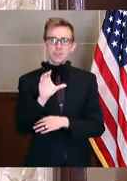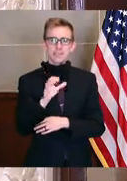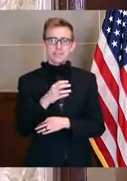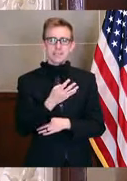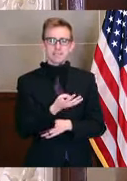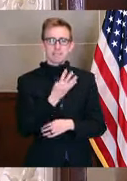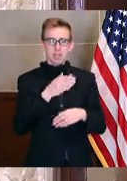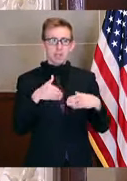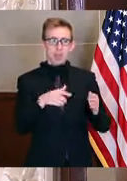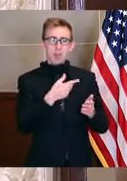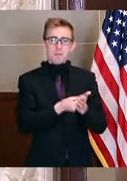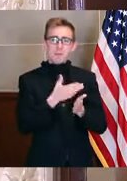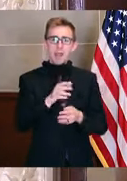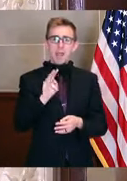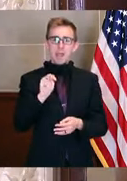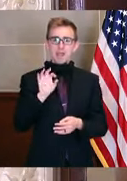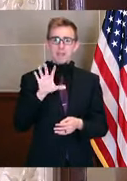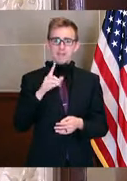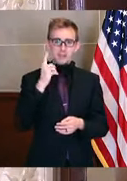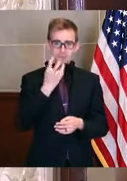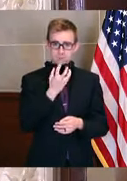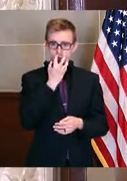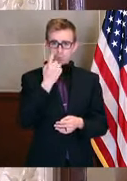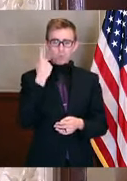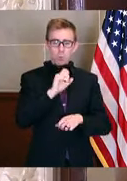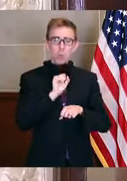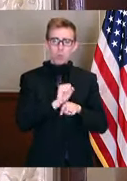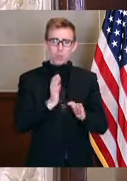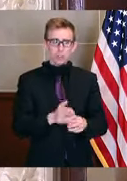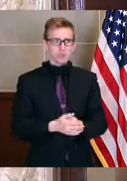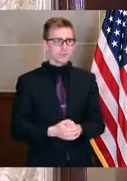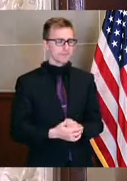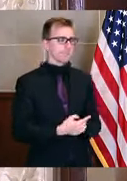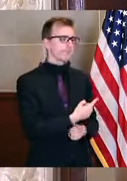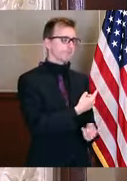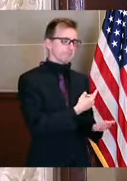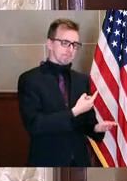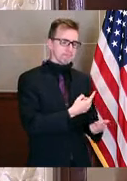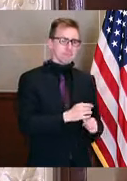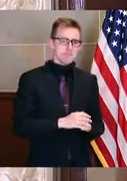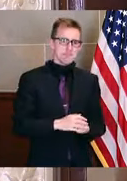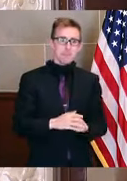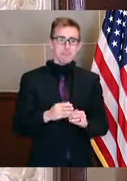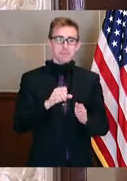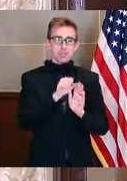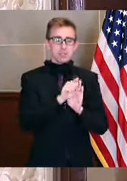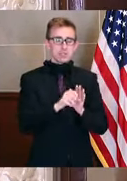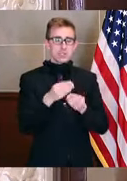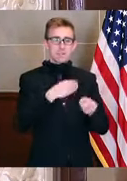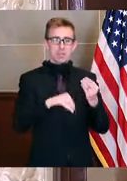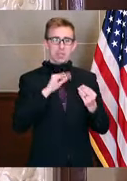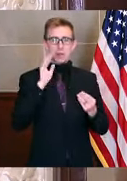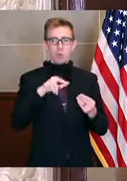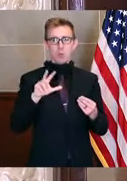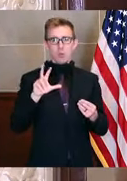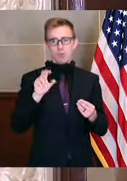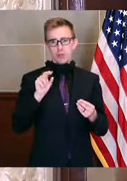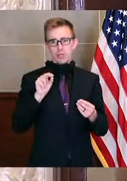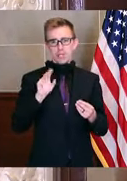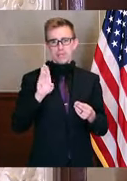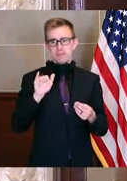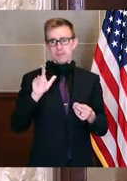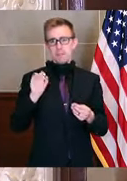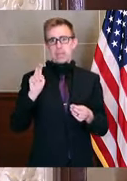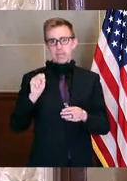N95 masks for employees or? Yeah, look, you know, I don't know what all, what money's in the state budget other than I know there's 30 some odd billion